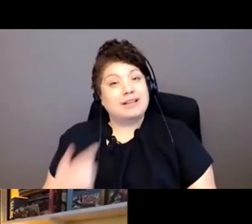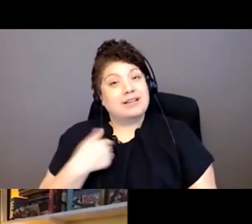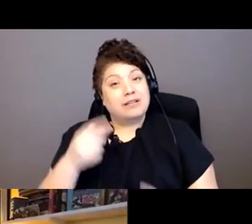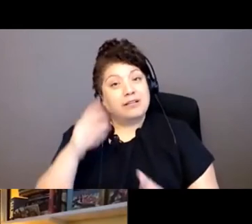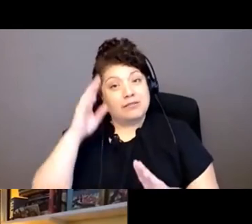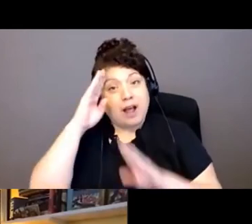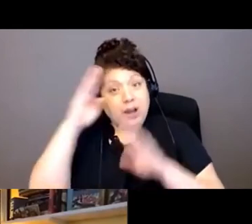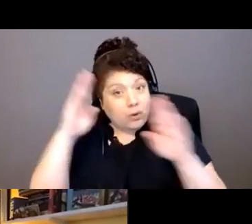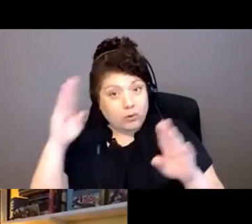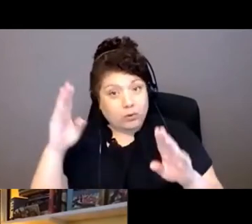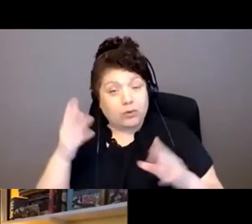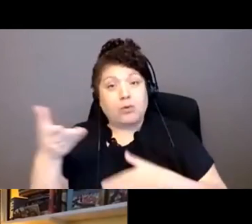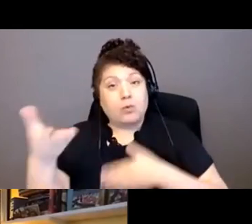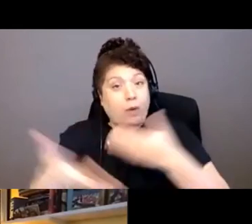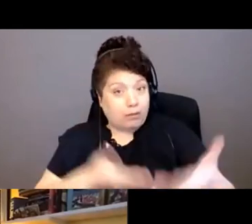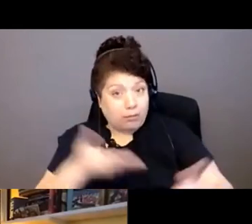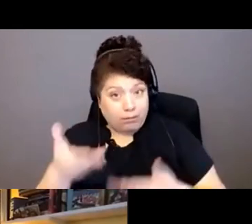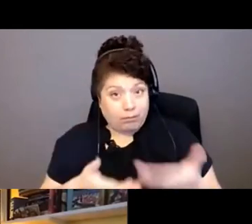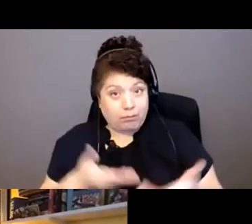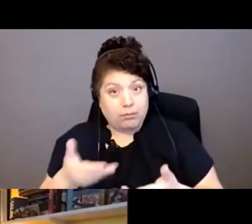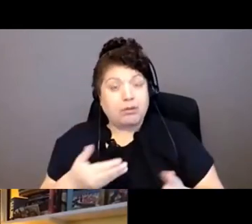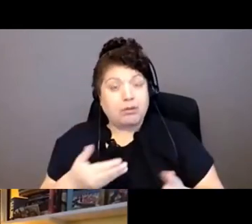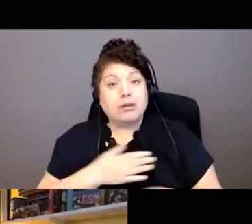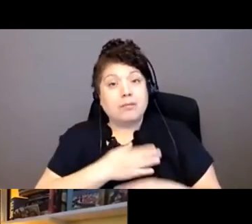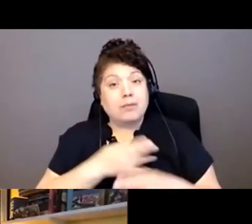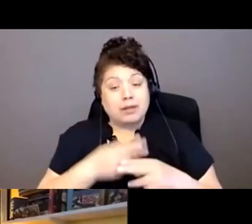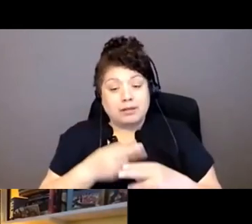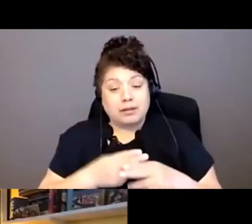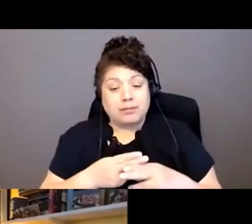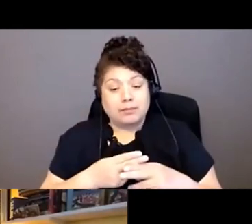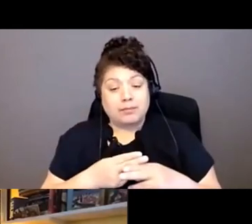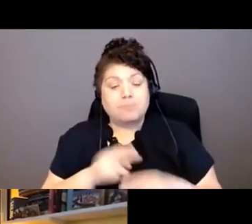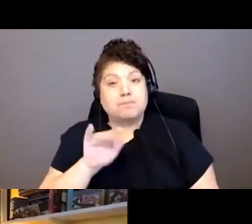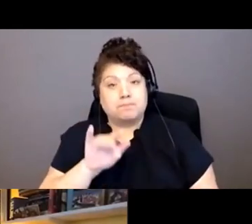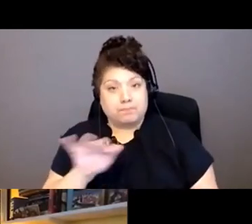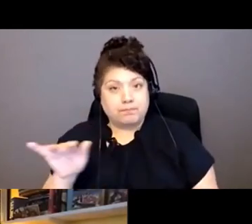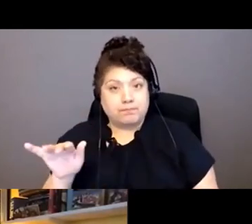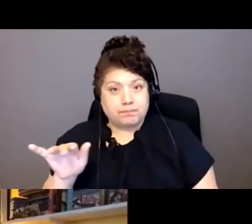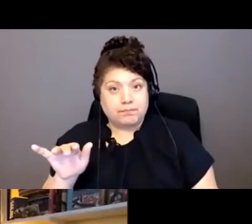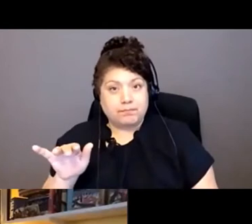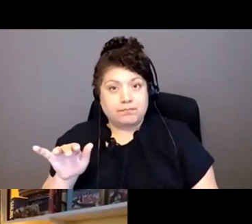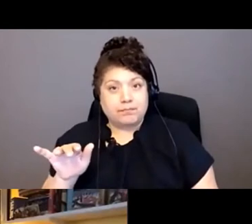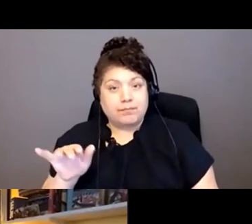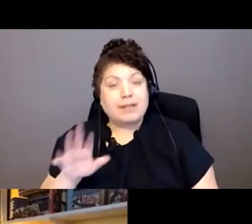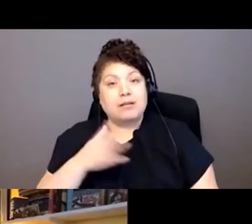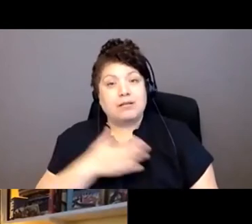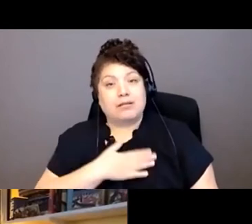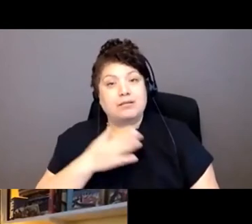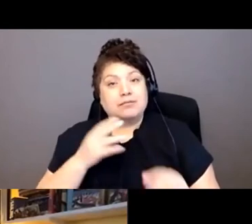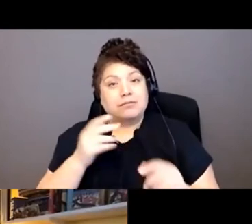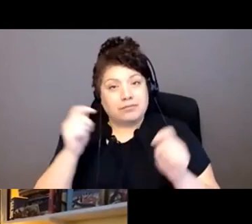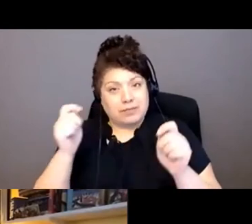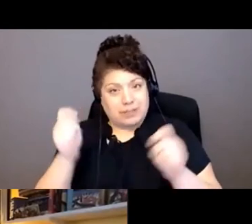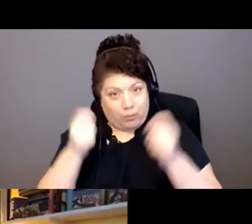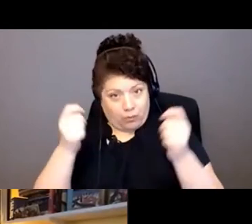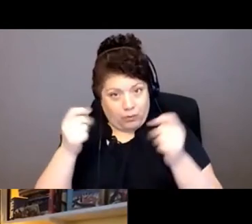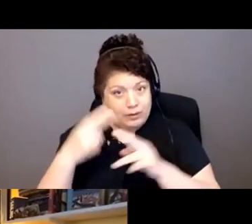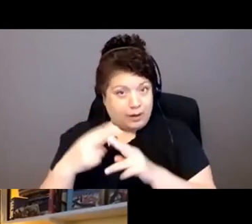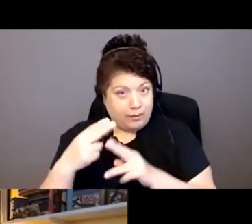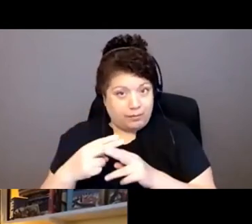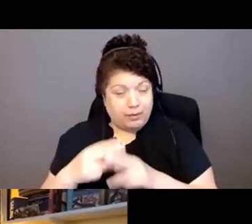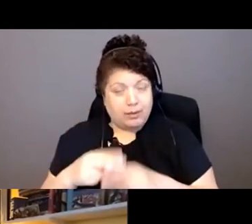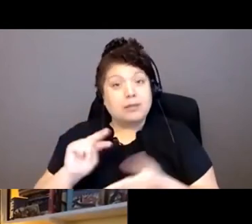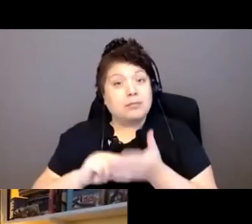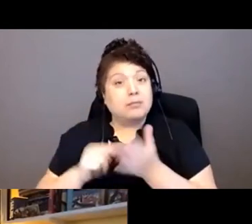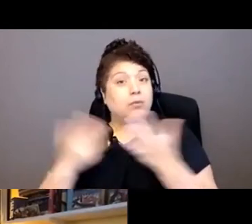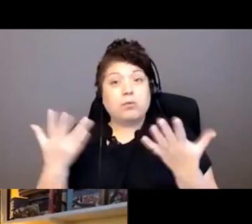welcome. My name is Ngeka in that's my ceremonial name, which means mountain.